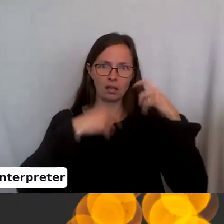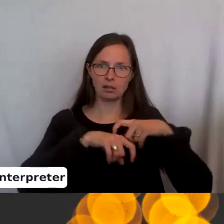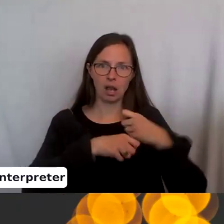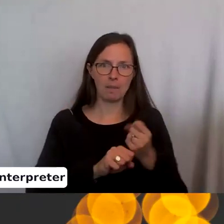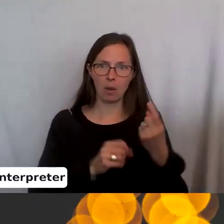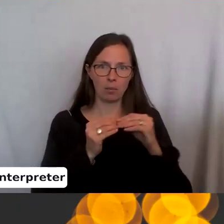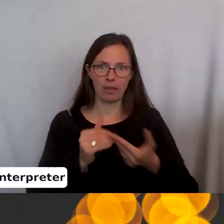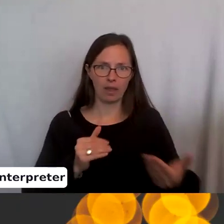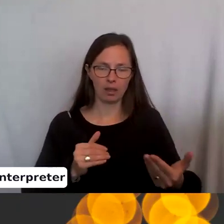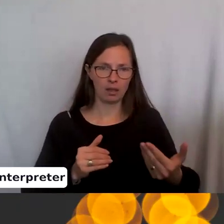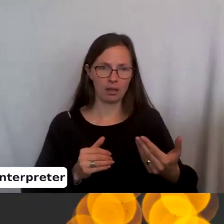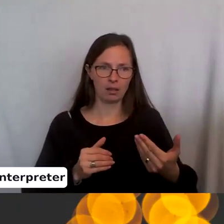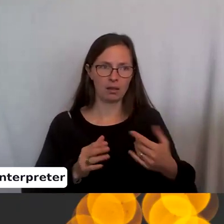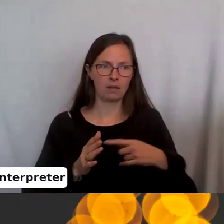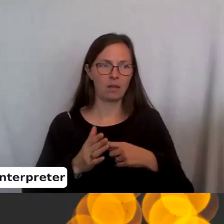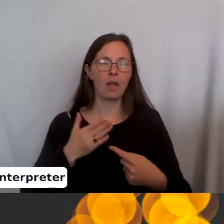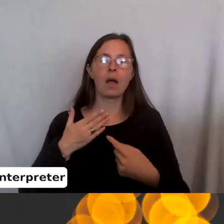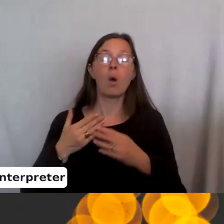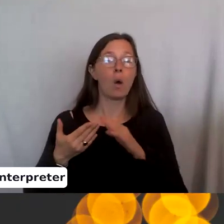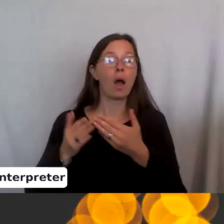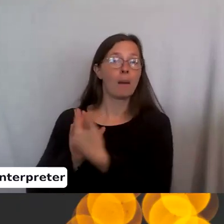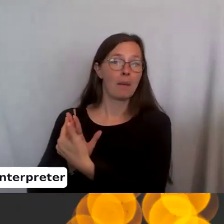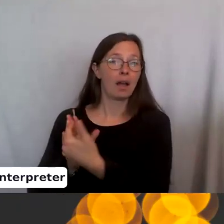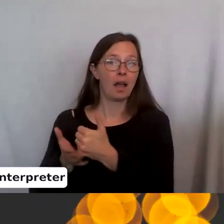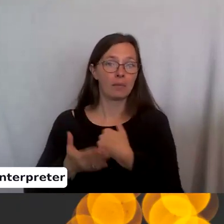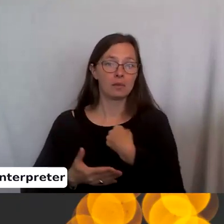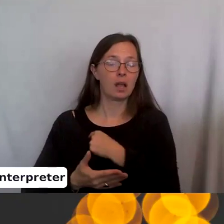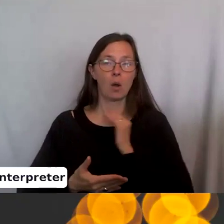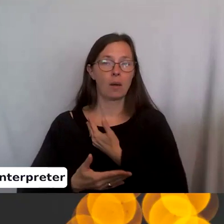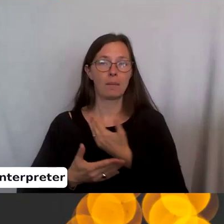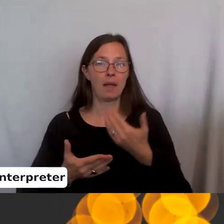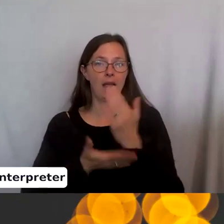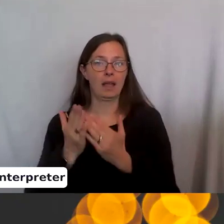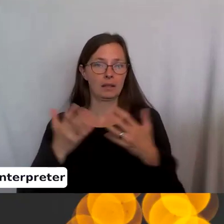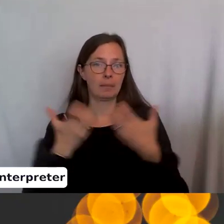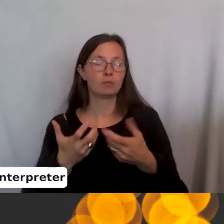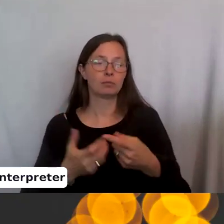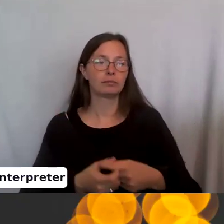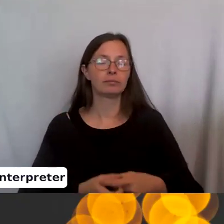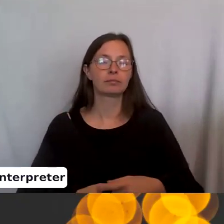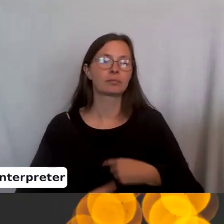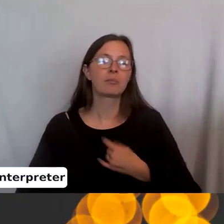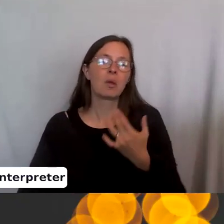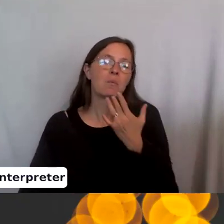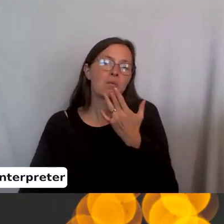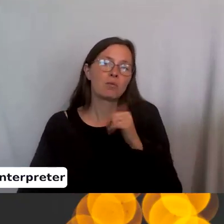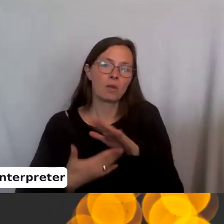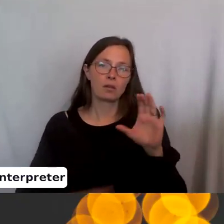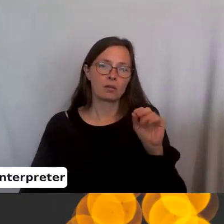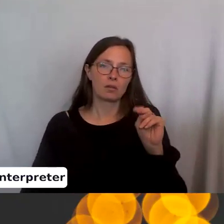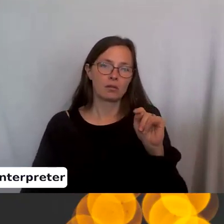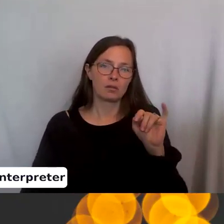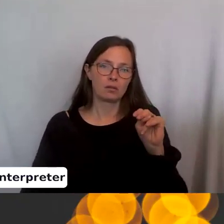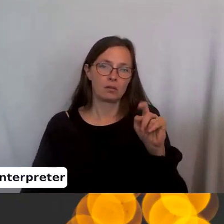from that back help since the hands match. That's what I was thinking. Um, and so I just prefer continental. If you would like to